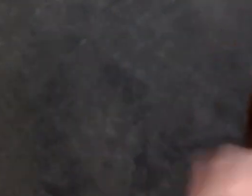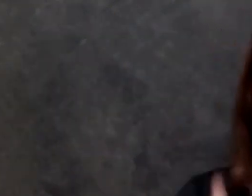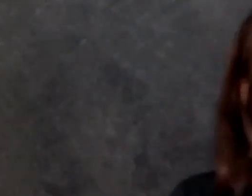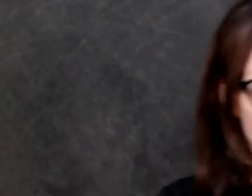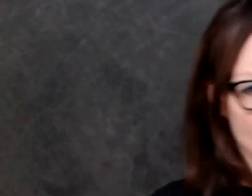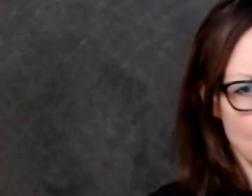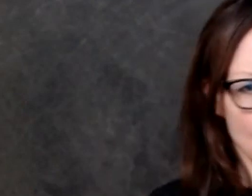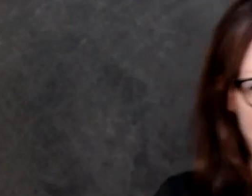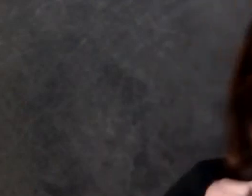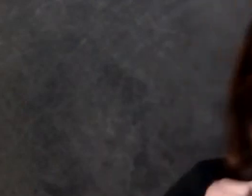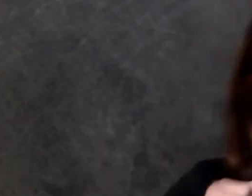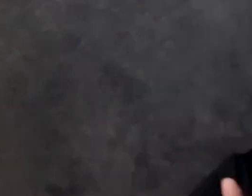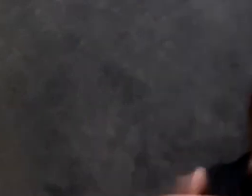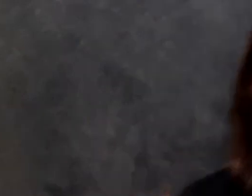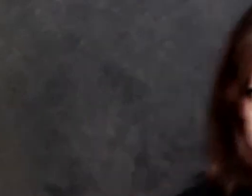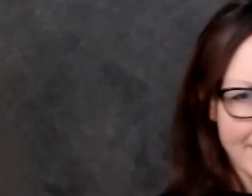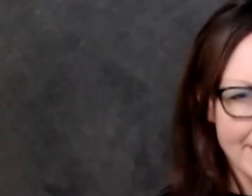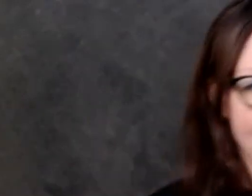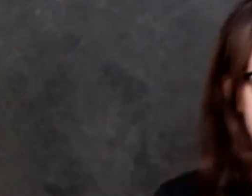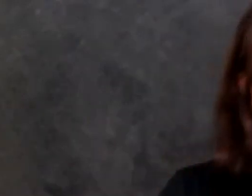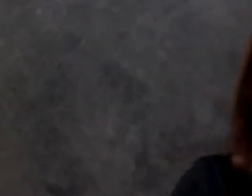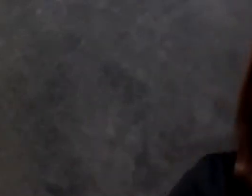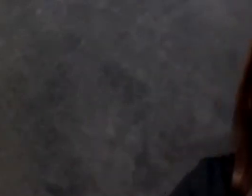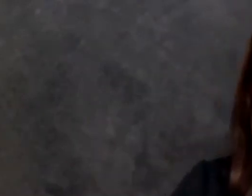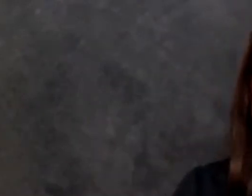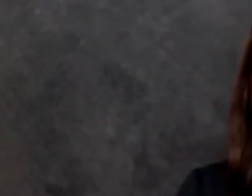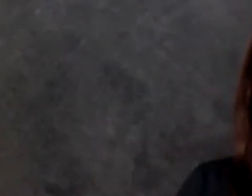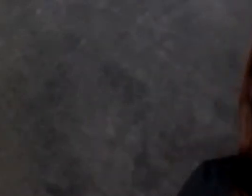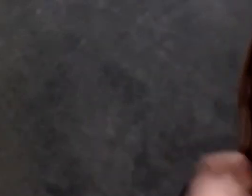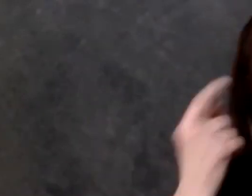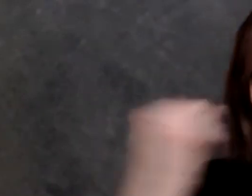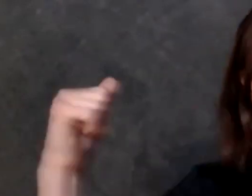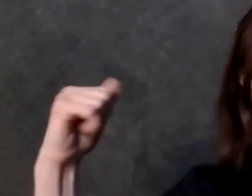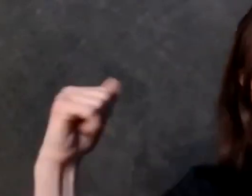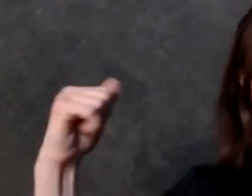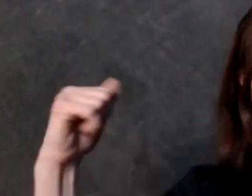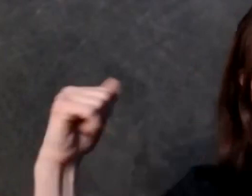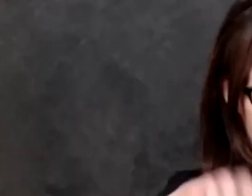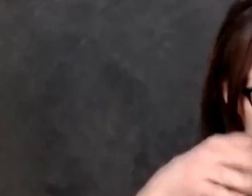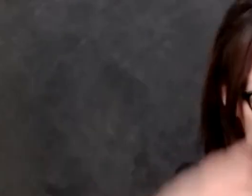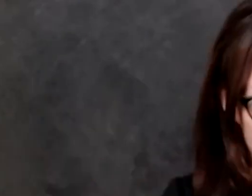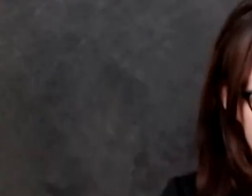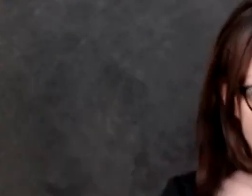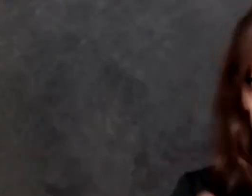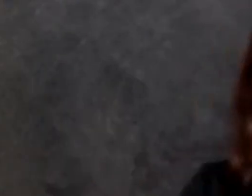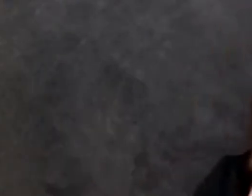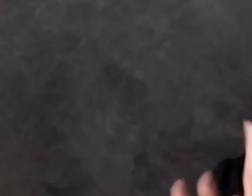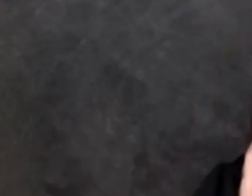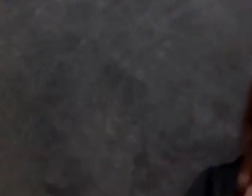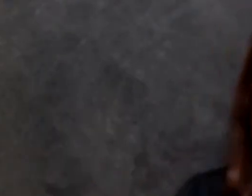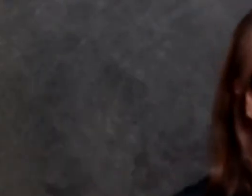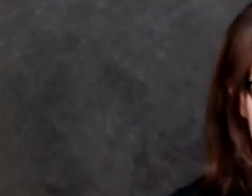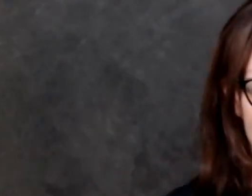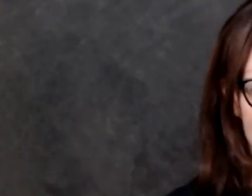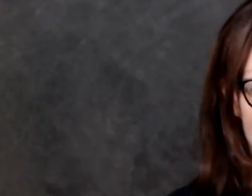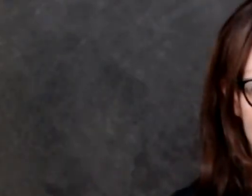uh check that out um it's also mardi gras too so an extra reason to to celebrate february 16th all right